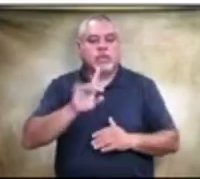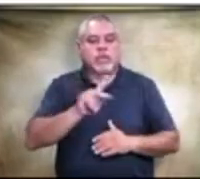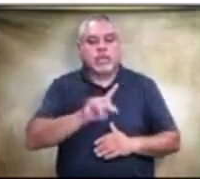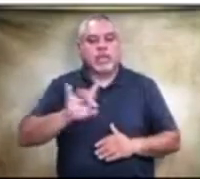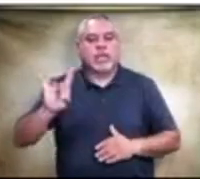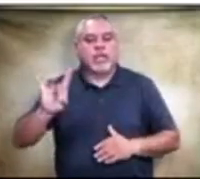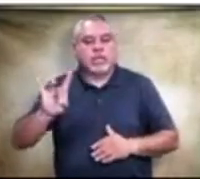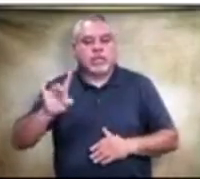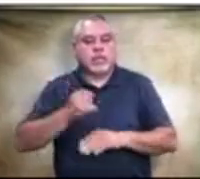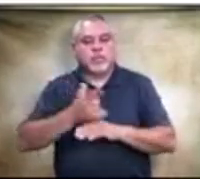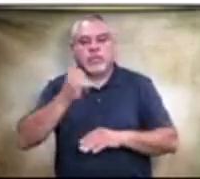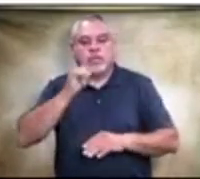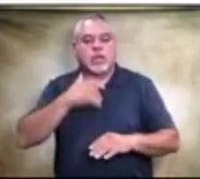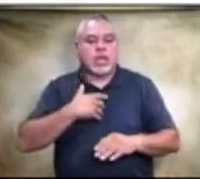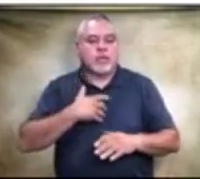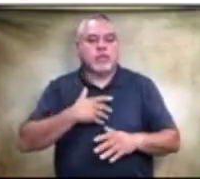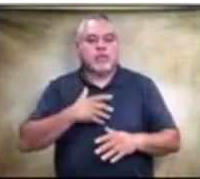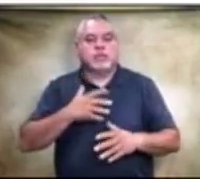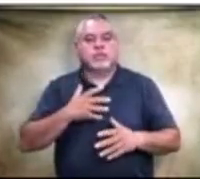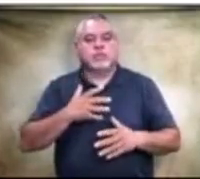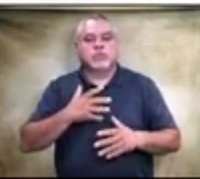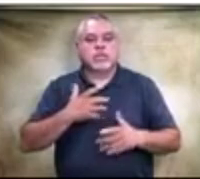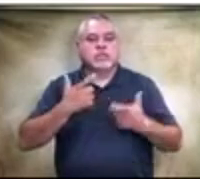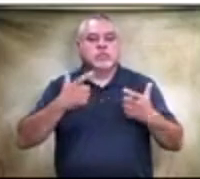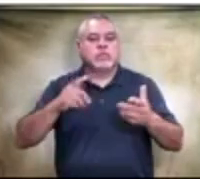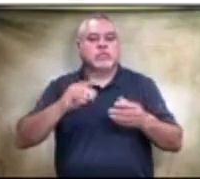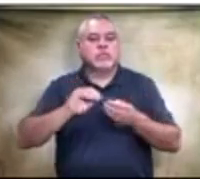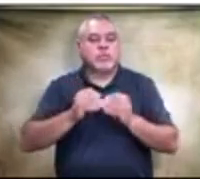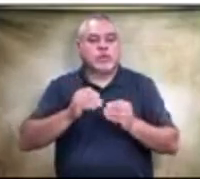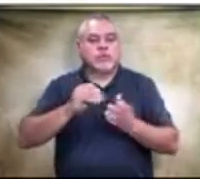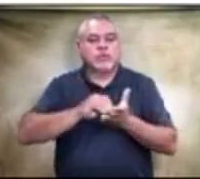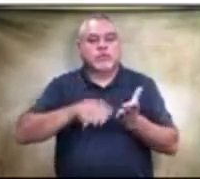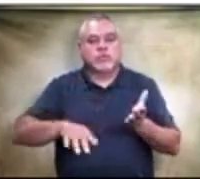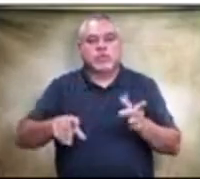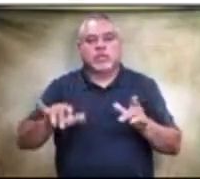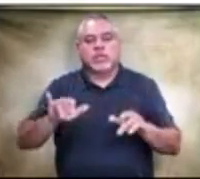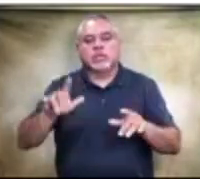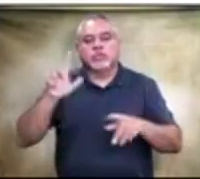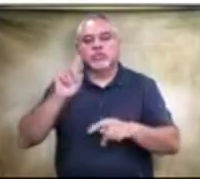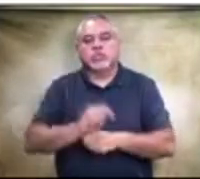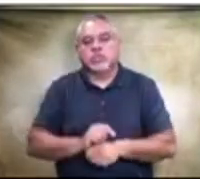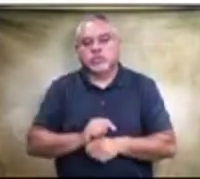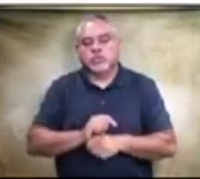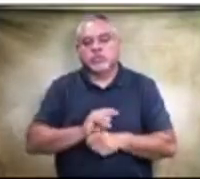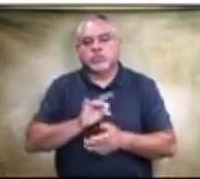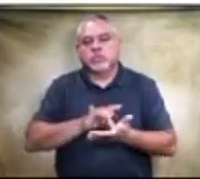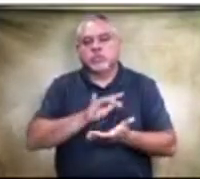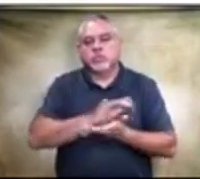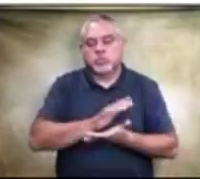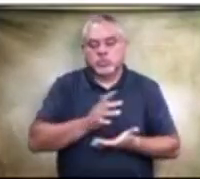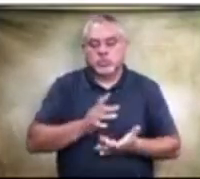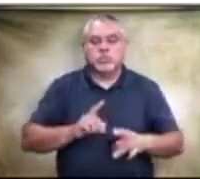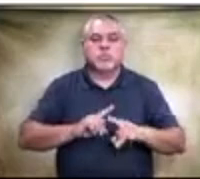the greater number of scholars as does a traditional middle school campus. So that could be one drawback. But there are ways